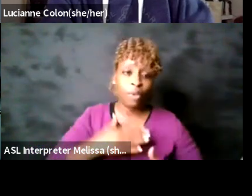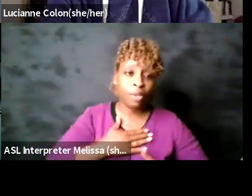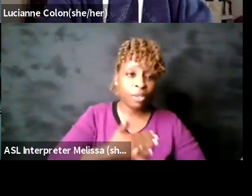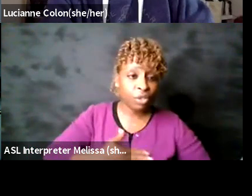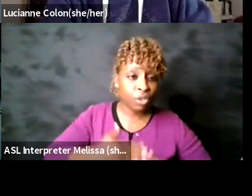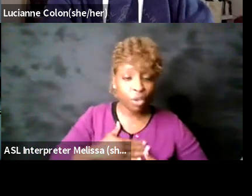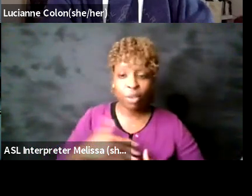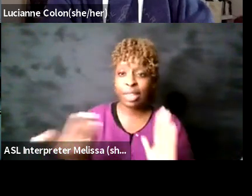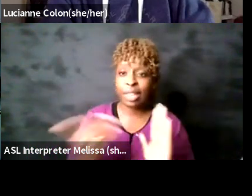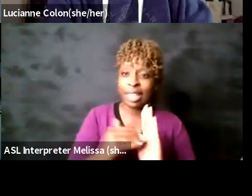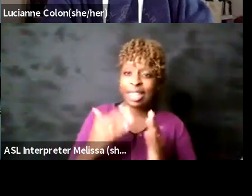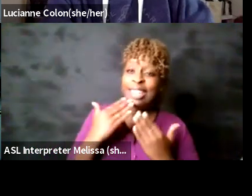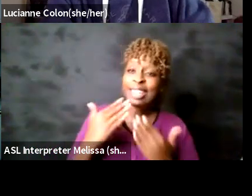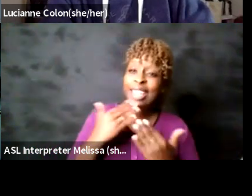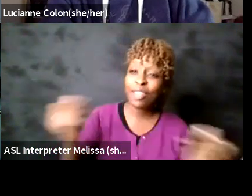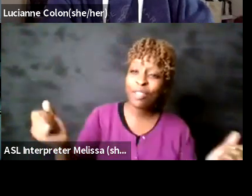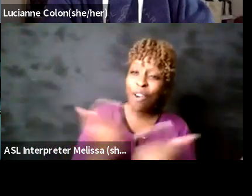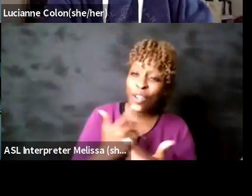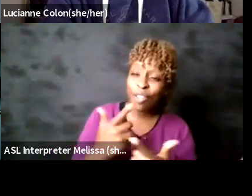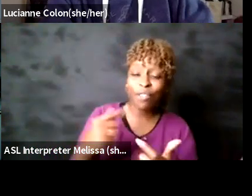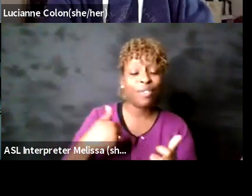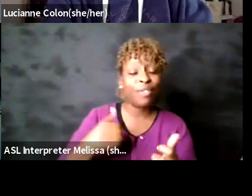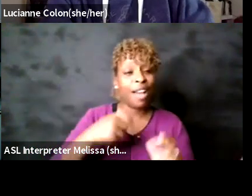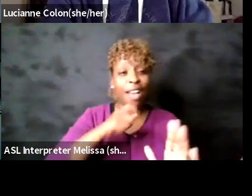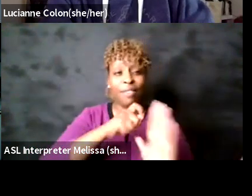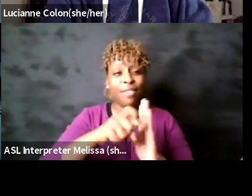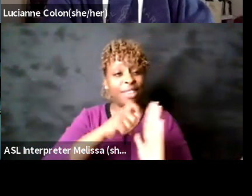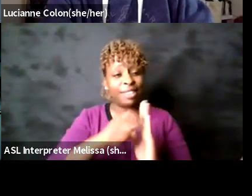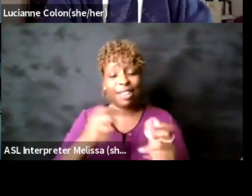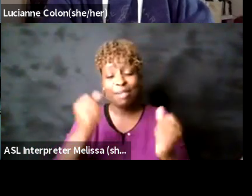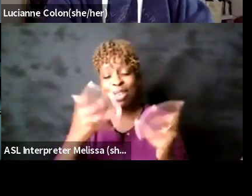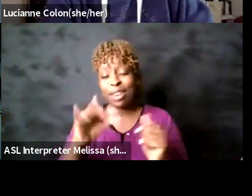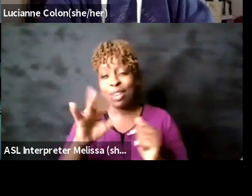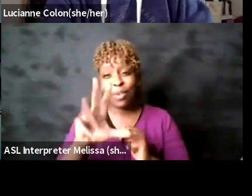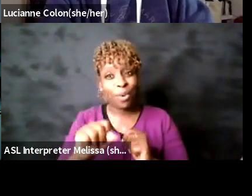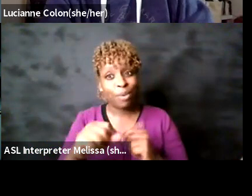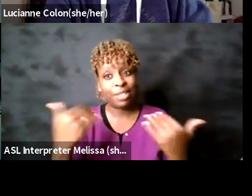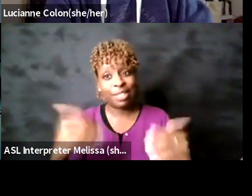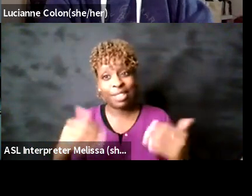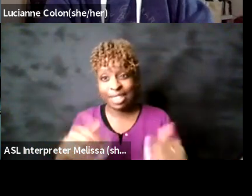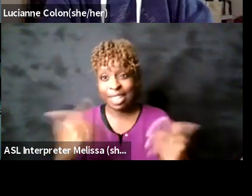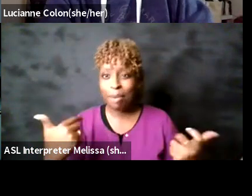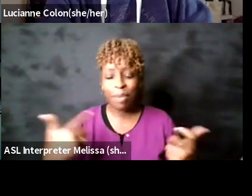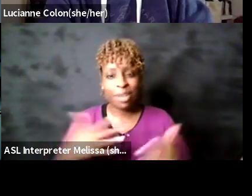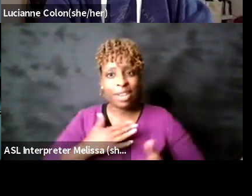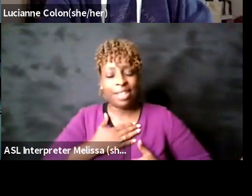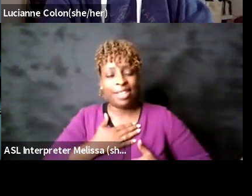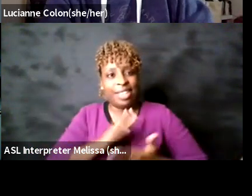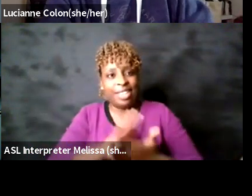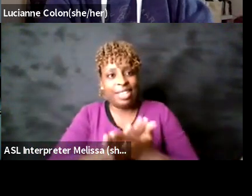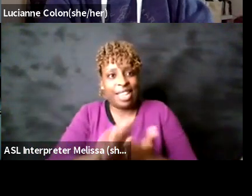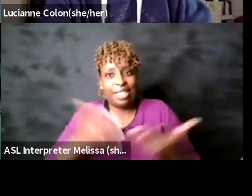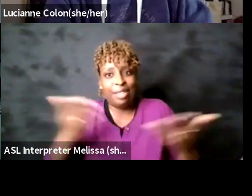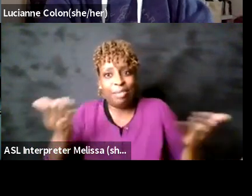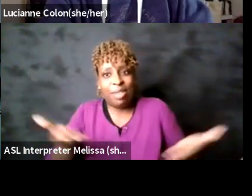i've i've written down so many notes and i'm so it's just nice to be outside of my microcosm it's not only just me like being like